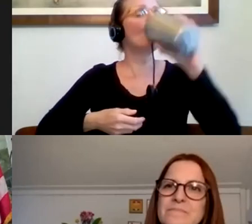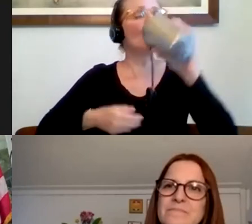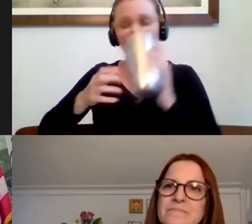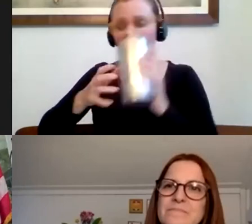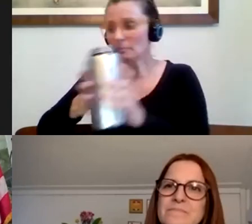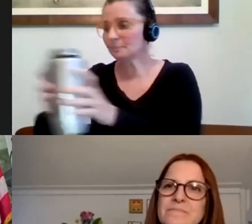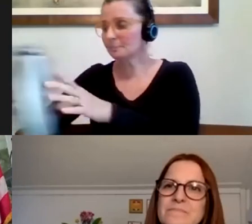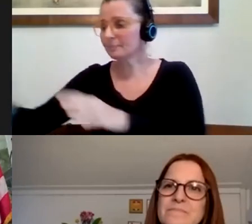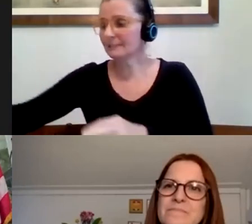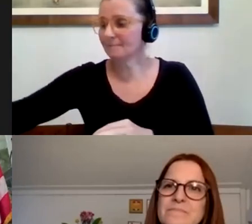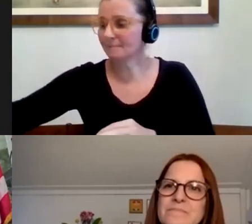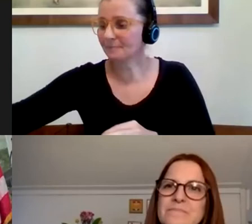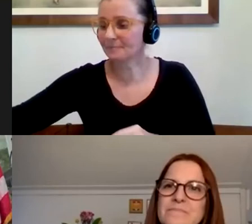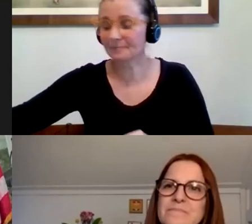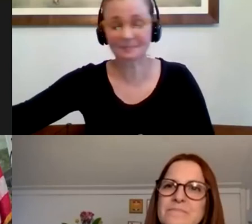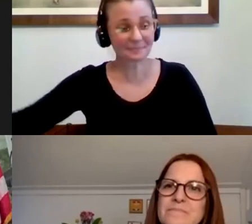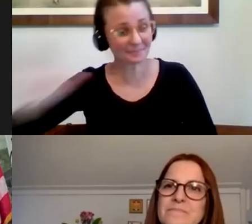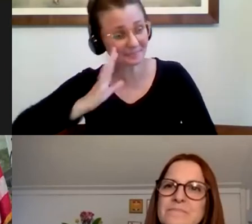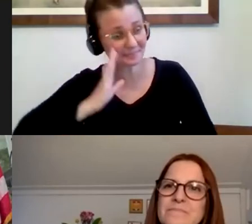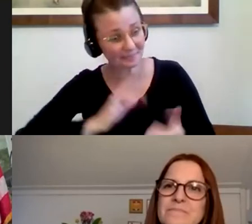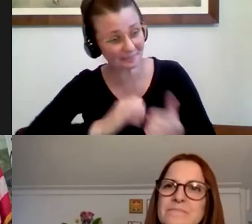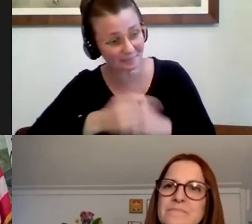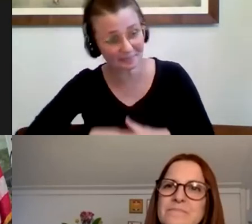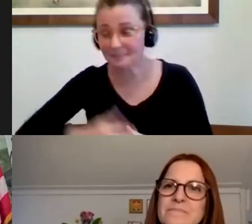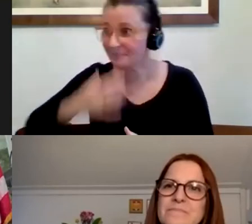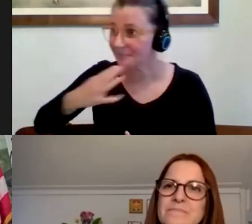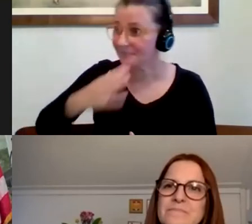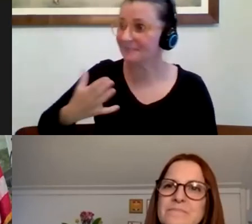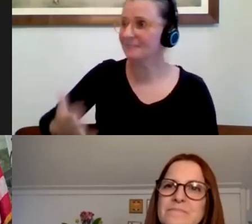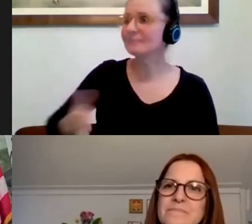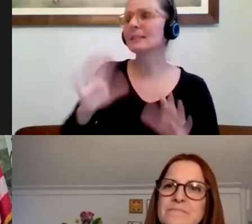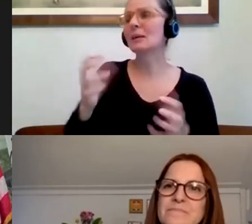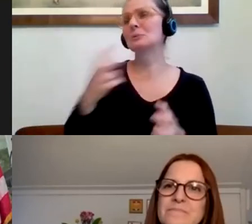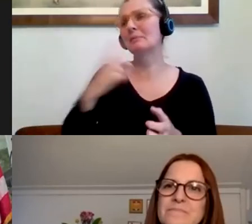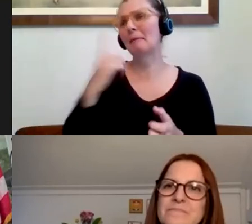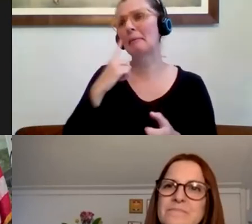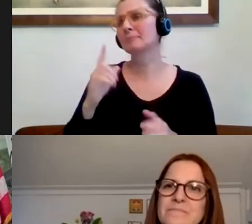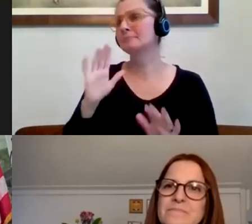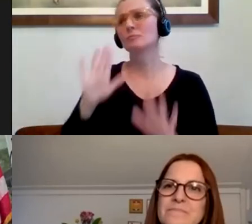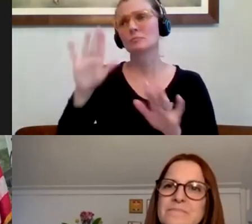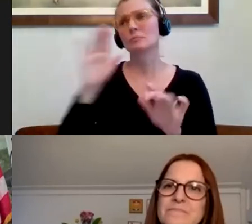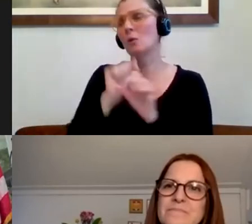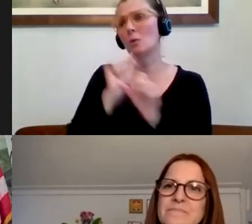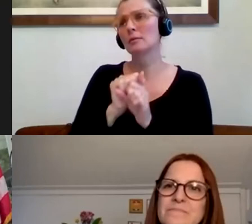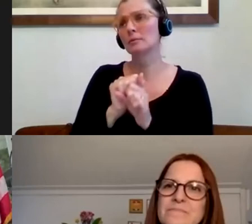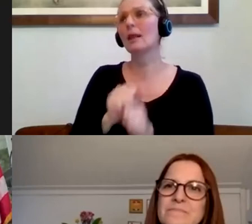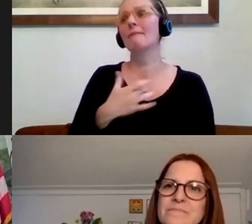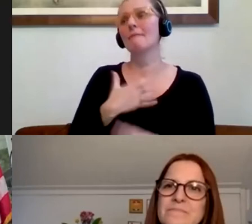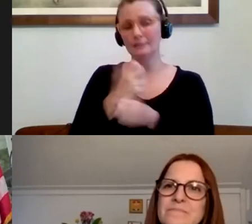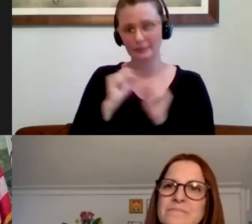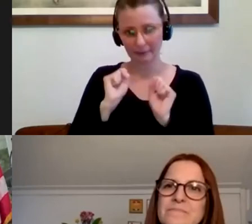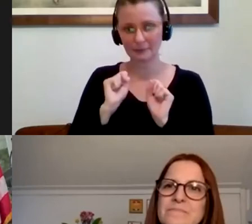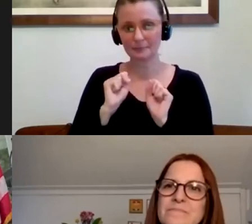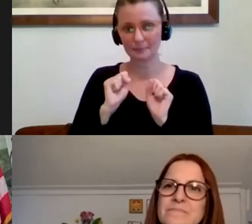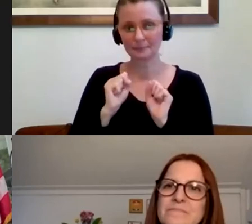Thanks for I just want to say, I think you're doing a great, great job with all of this. I feel safe. Good.